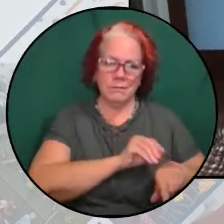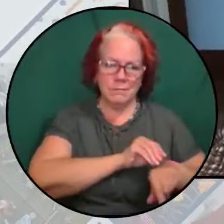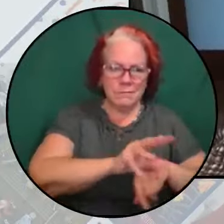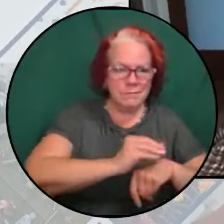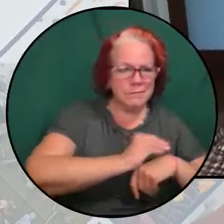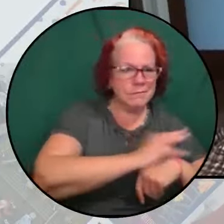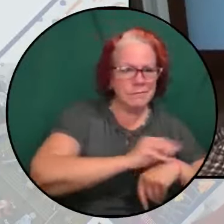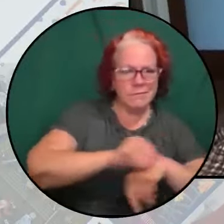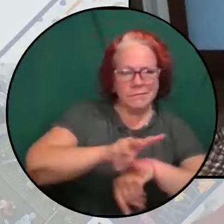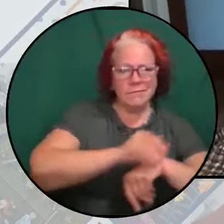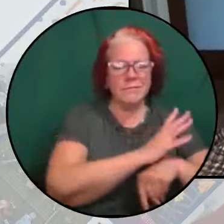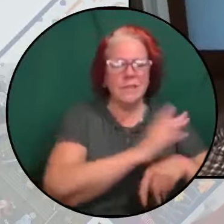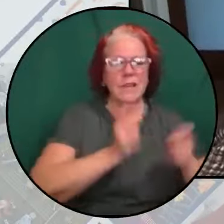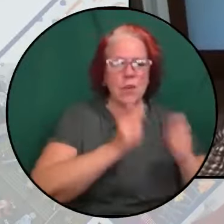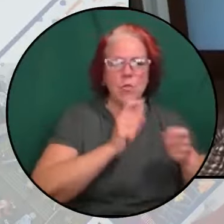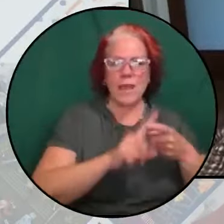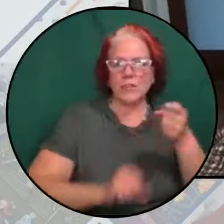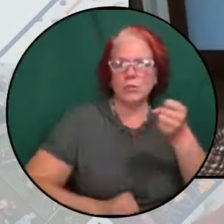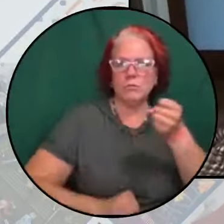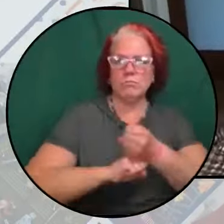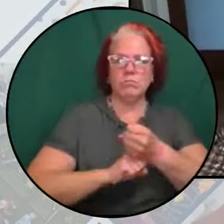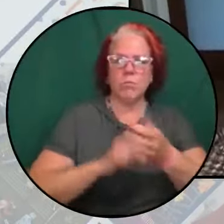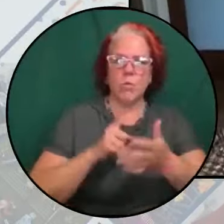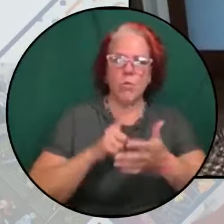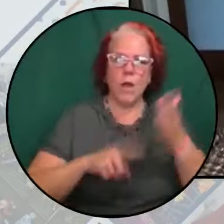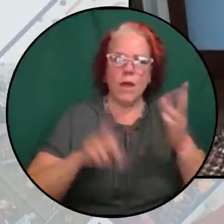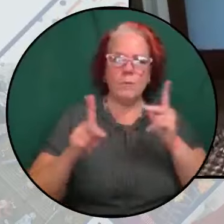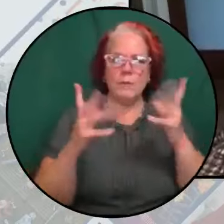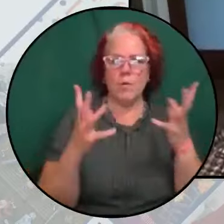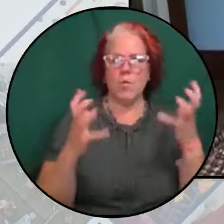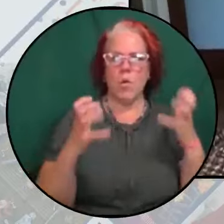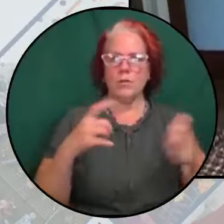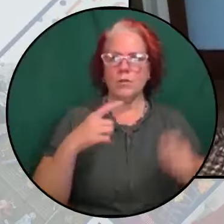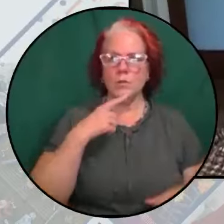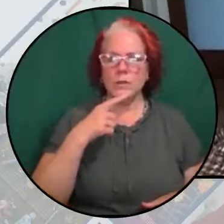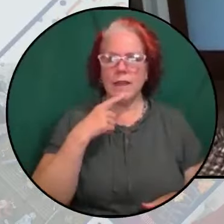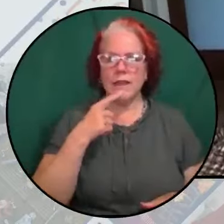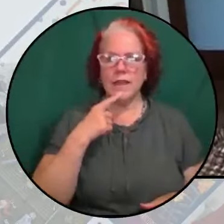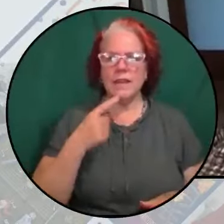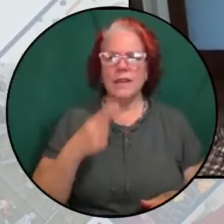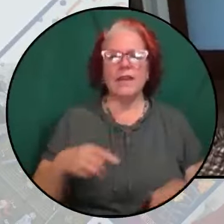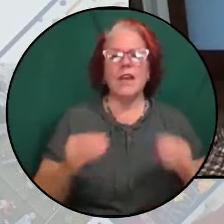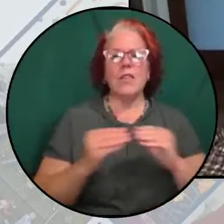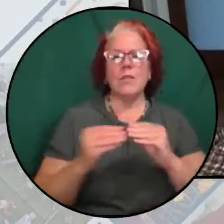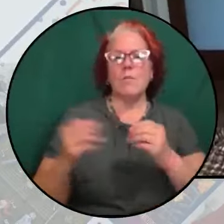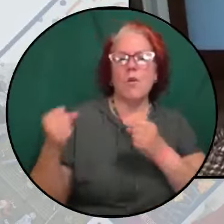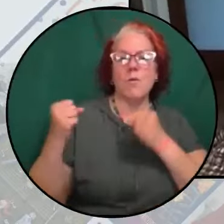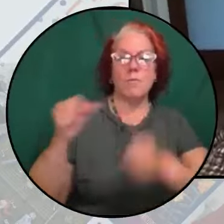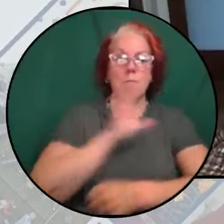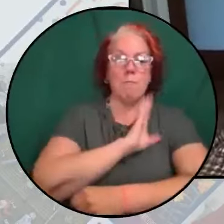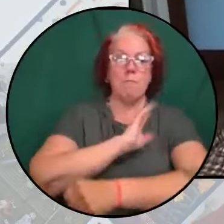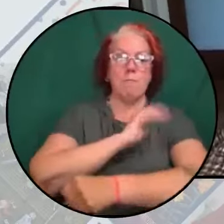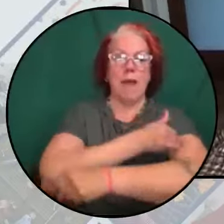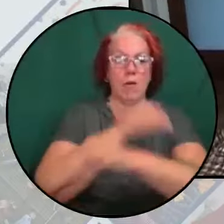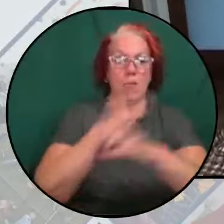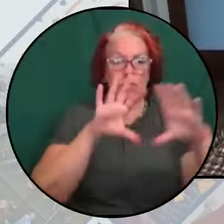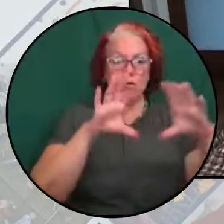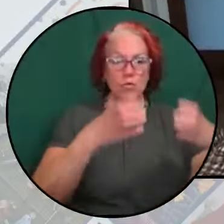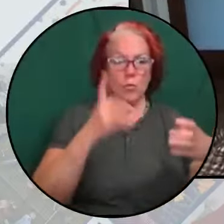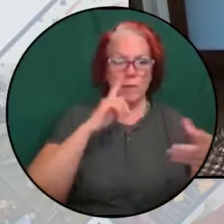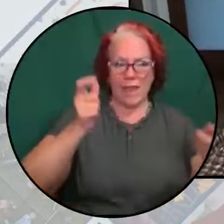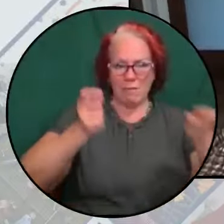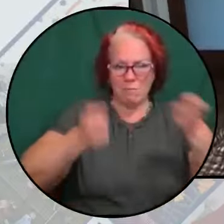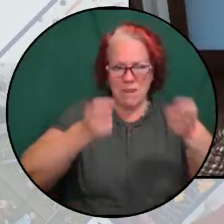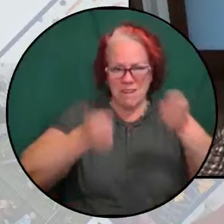bolster the arguments and positions of the more powerful party. Numbers never do the work